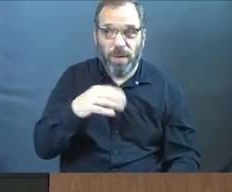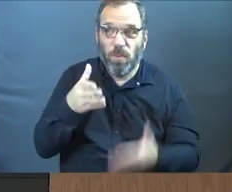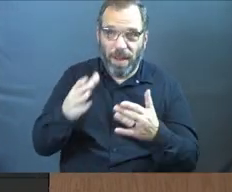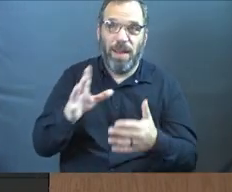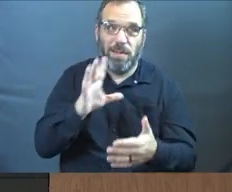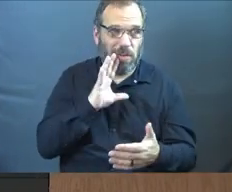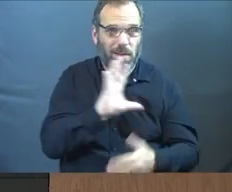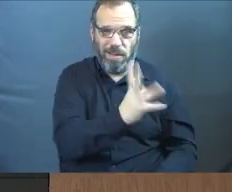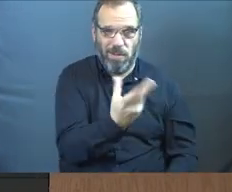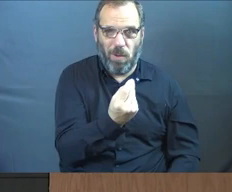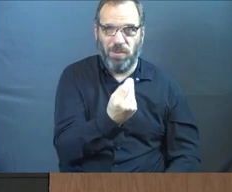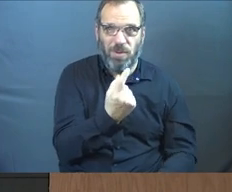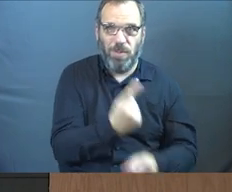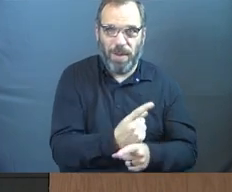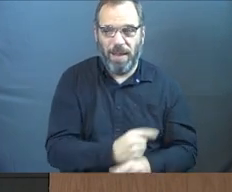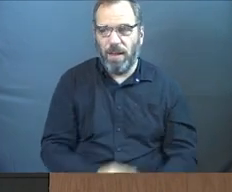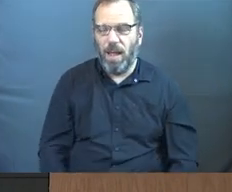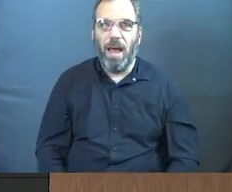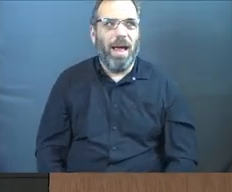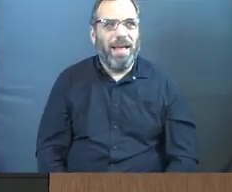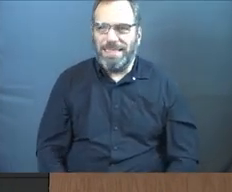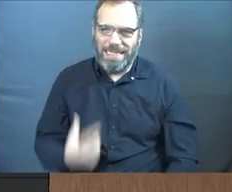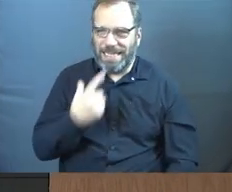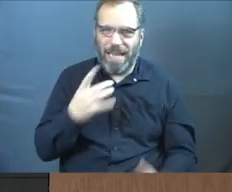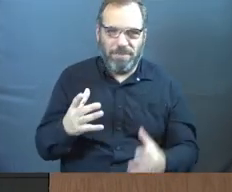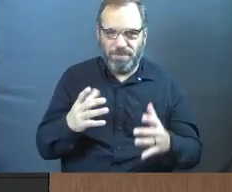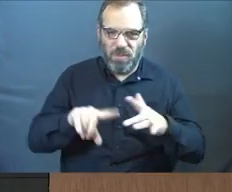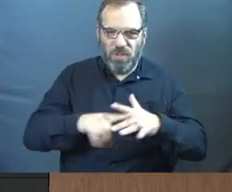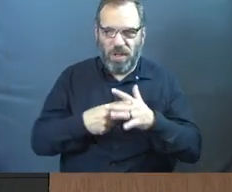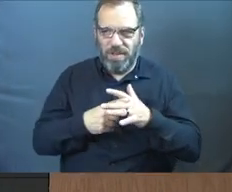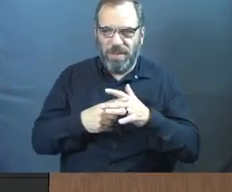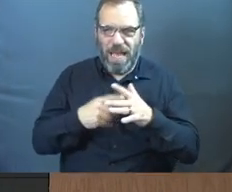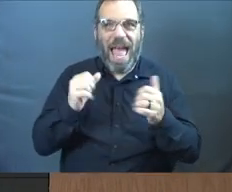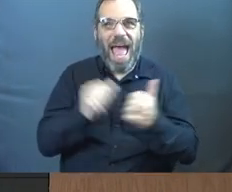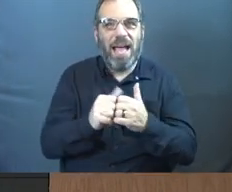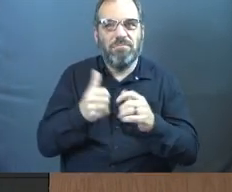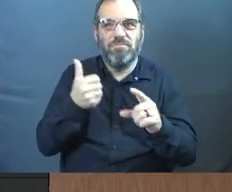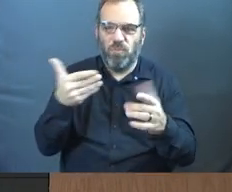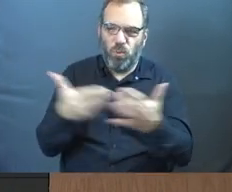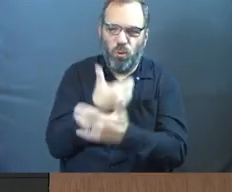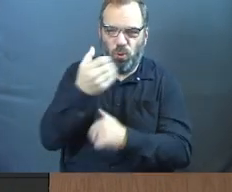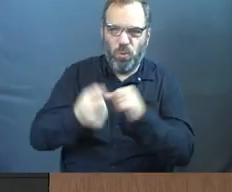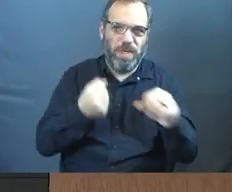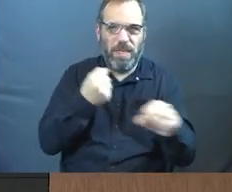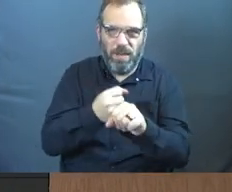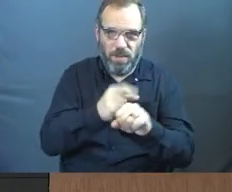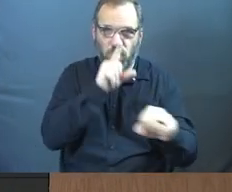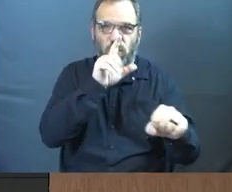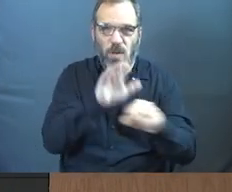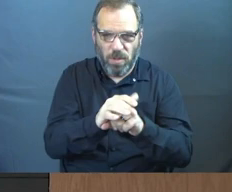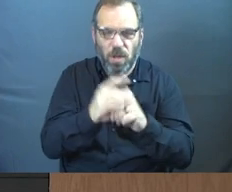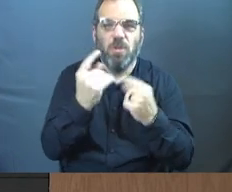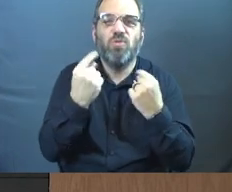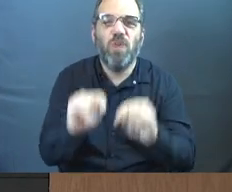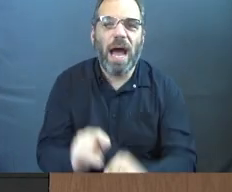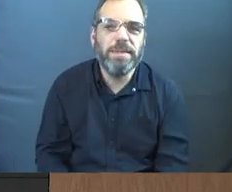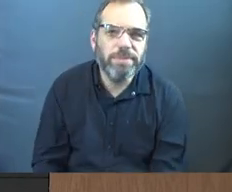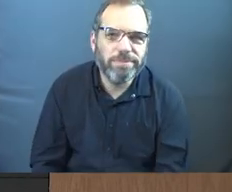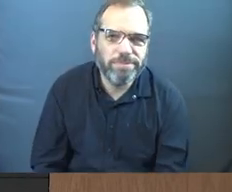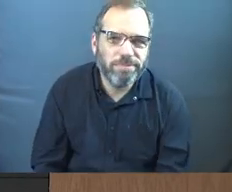talk in this culture. Is it not? And that would be a weird thing to try to start doing as one of your New Year's resolutions. Try it.